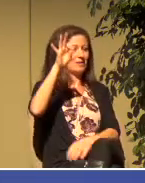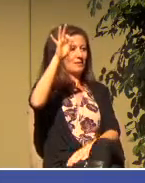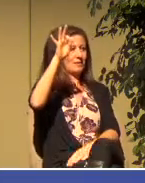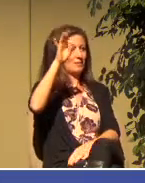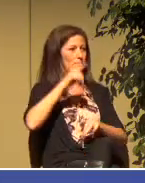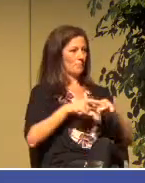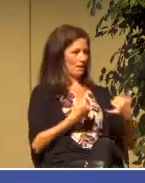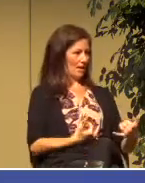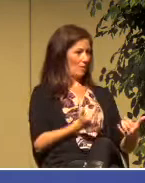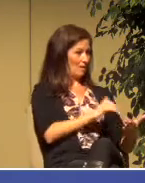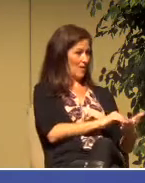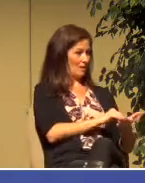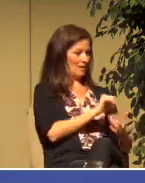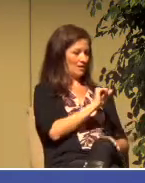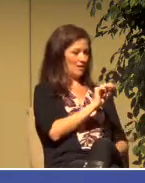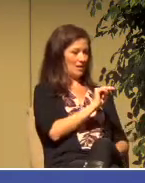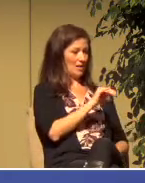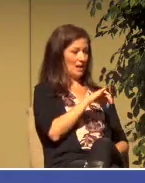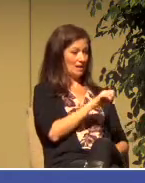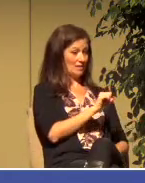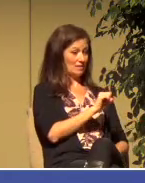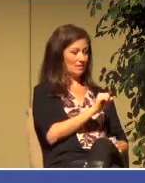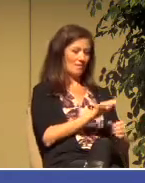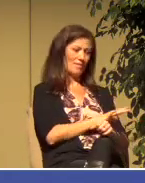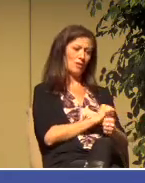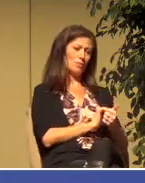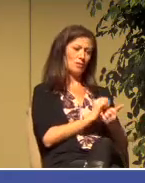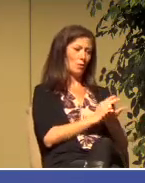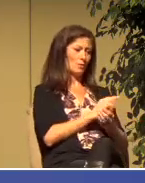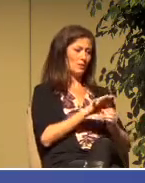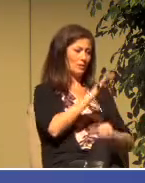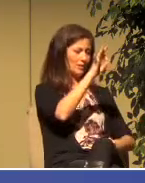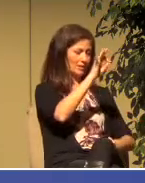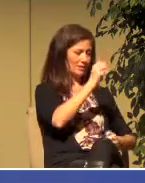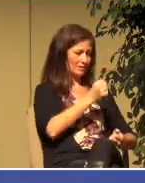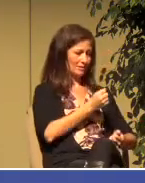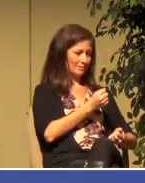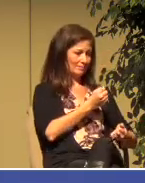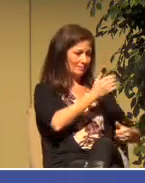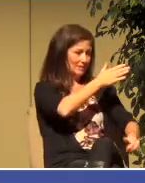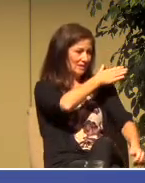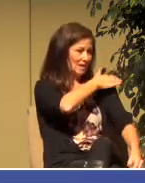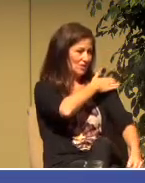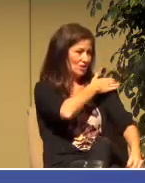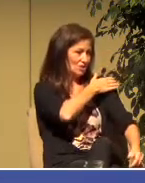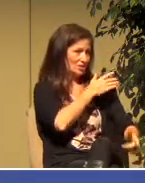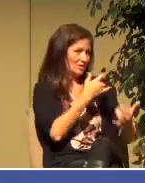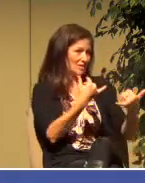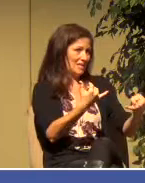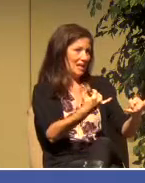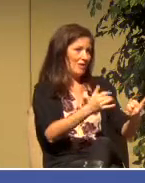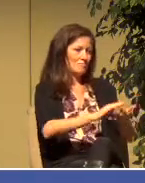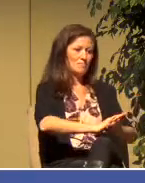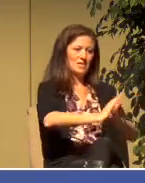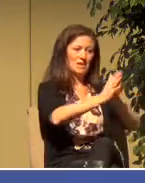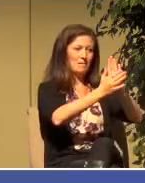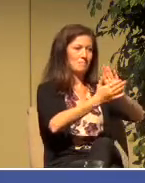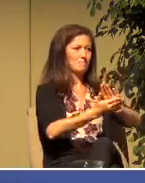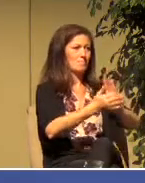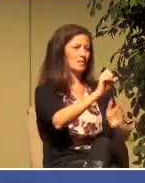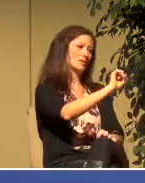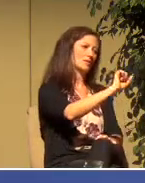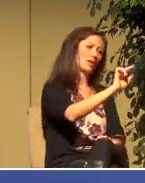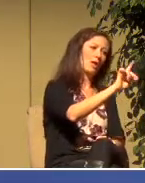raging Saul who becomes Paul the greatest missionary evangelist and church